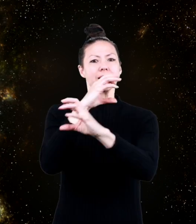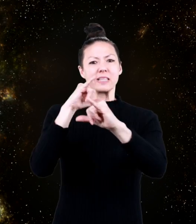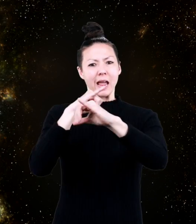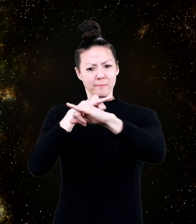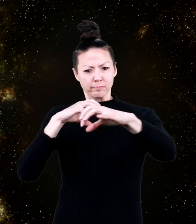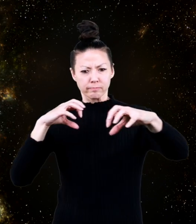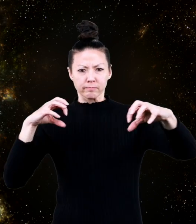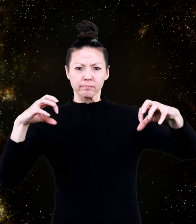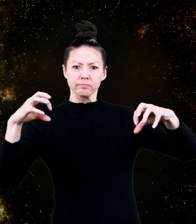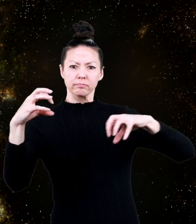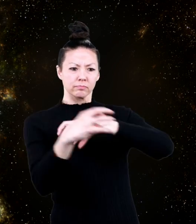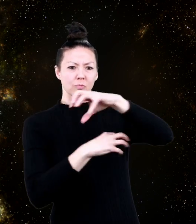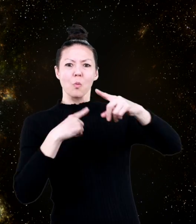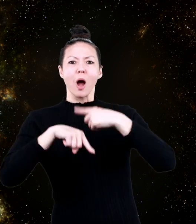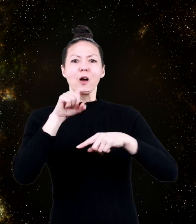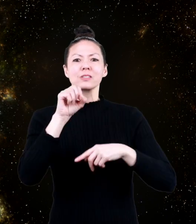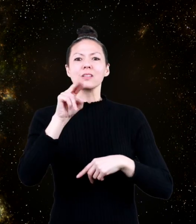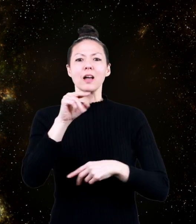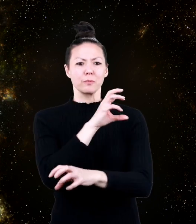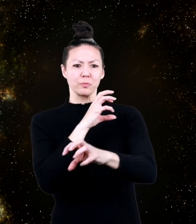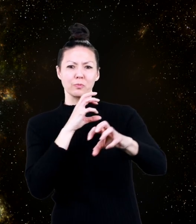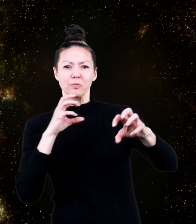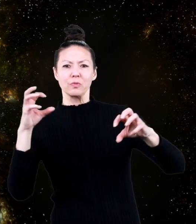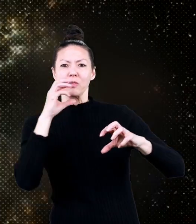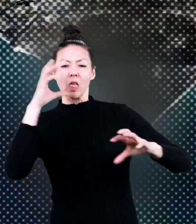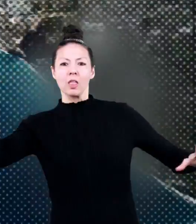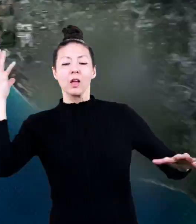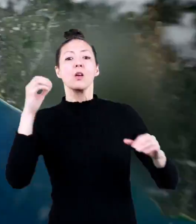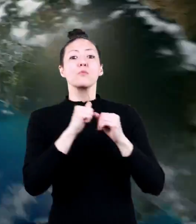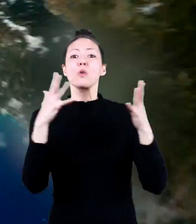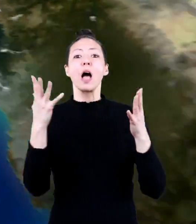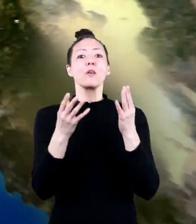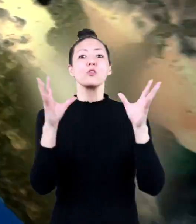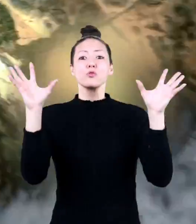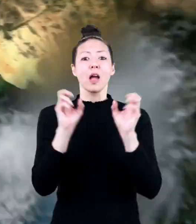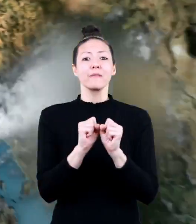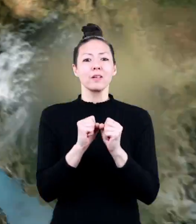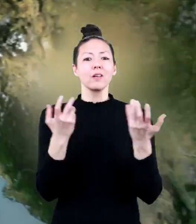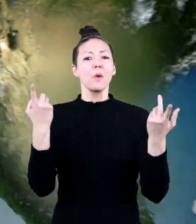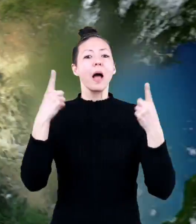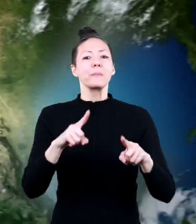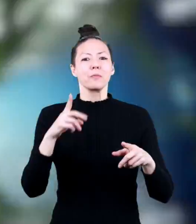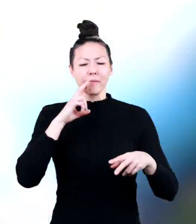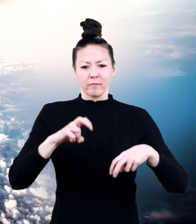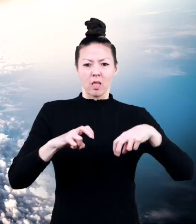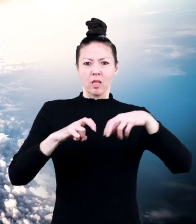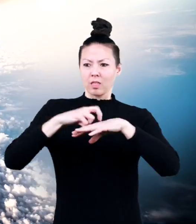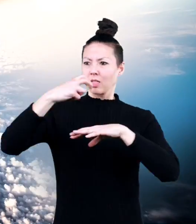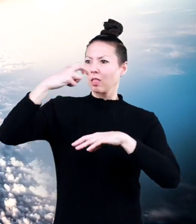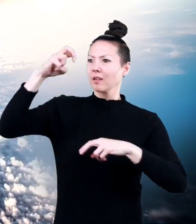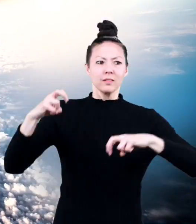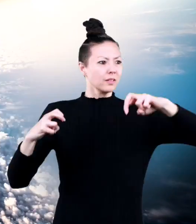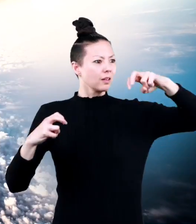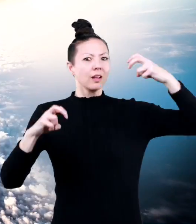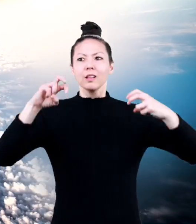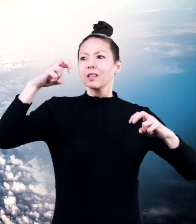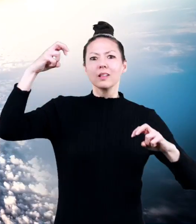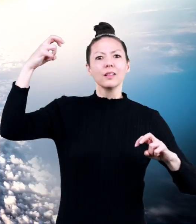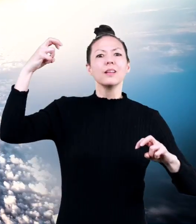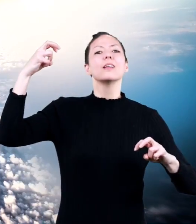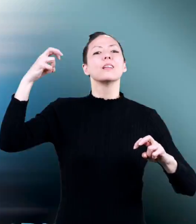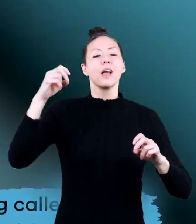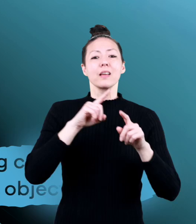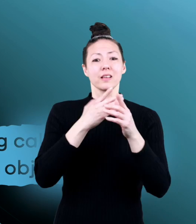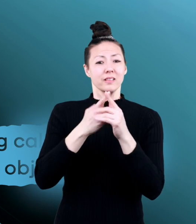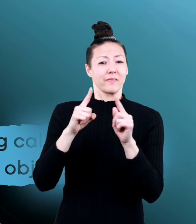keeps the planets in orbit around the Sun. Without gravity, you would literally float off into space.